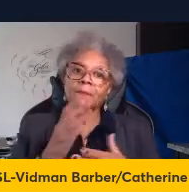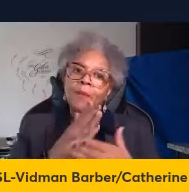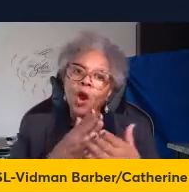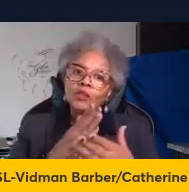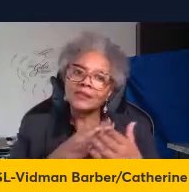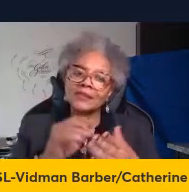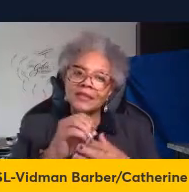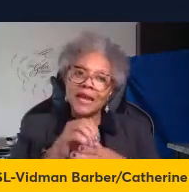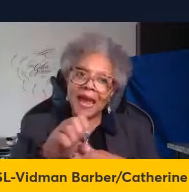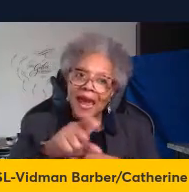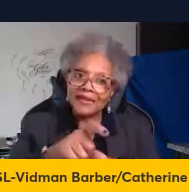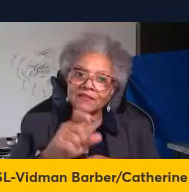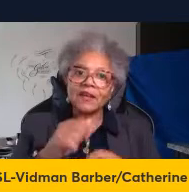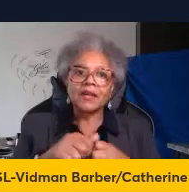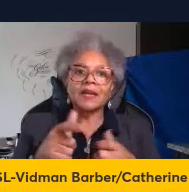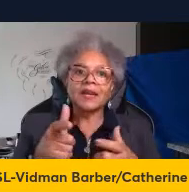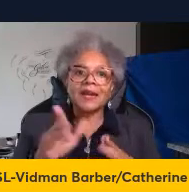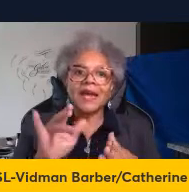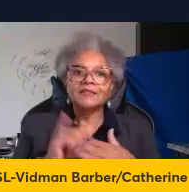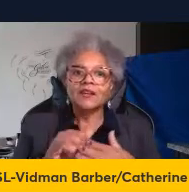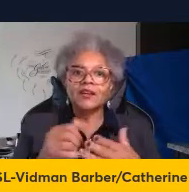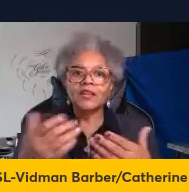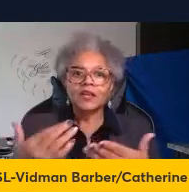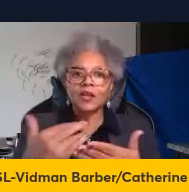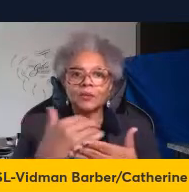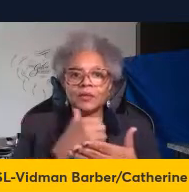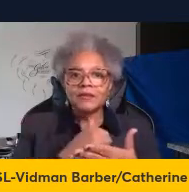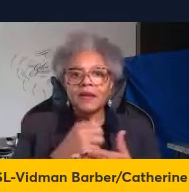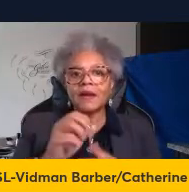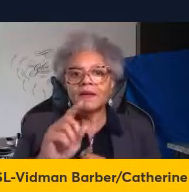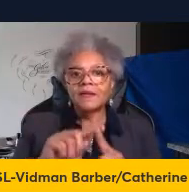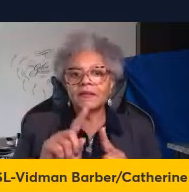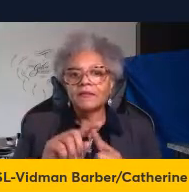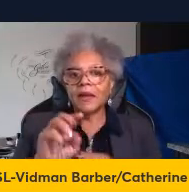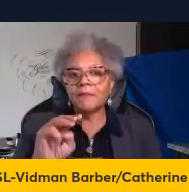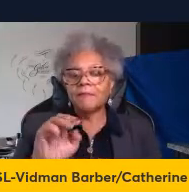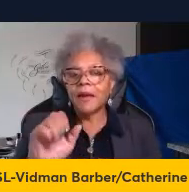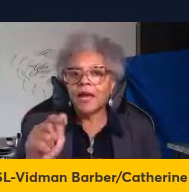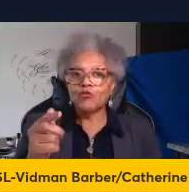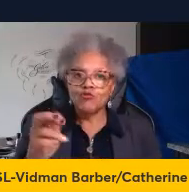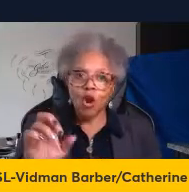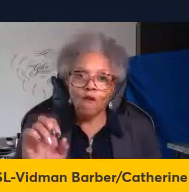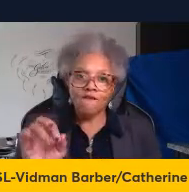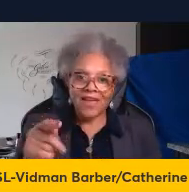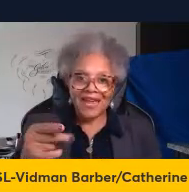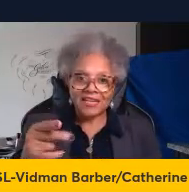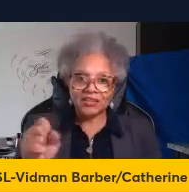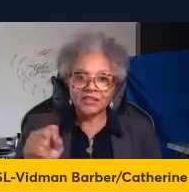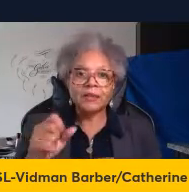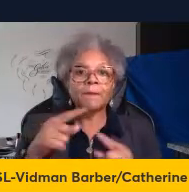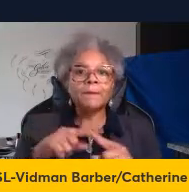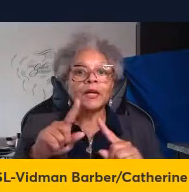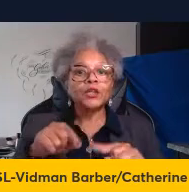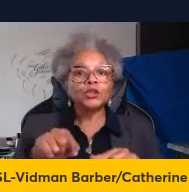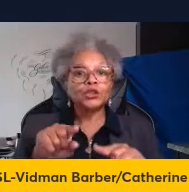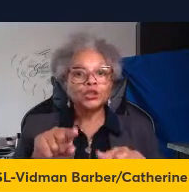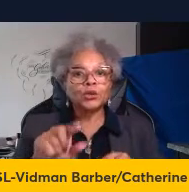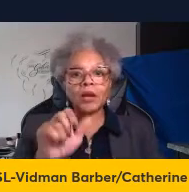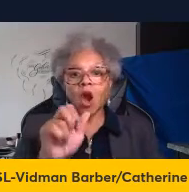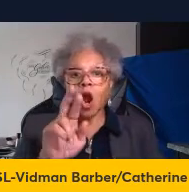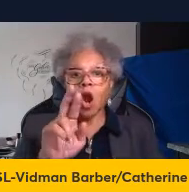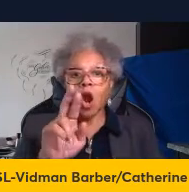so it allows for the accumulation of primate macrophages and bacterial replication however during ART mediated